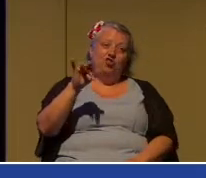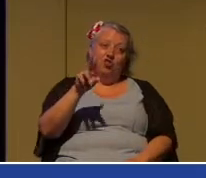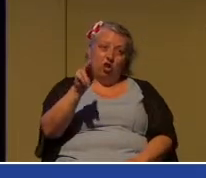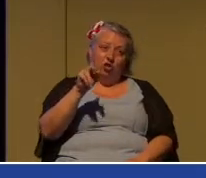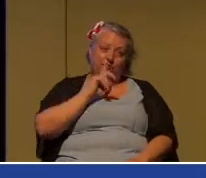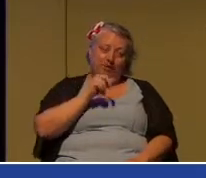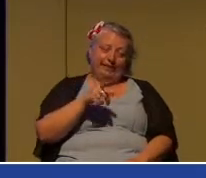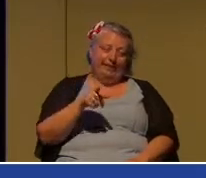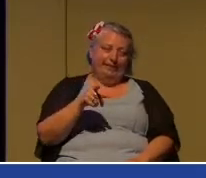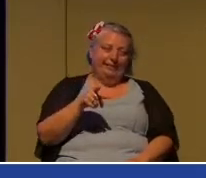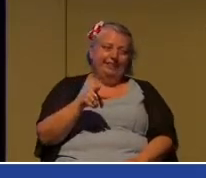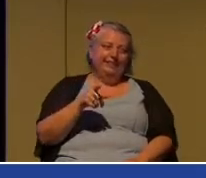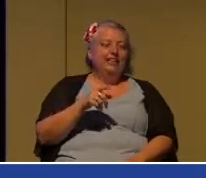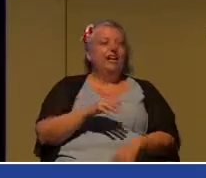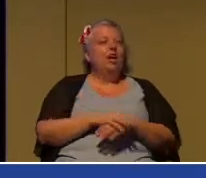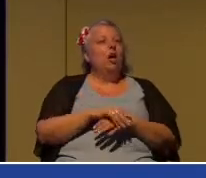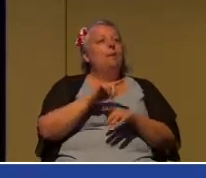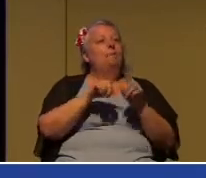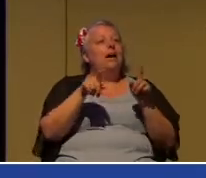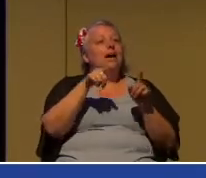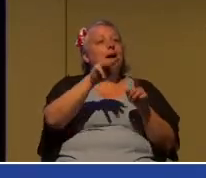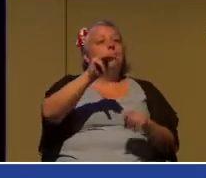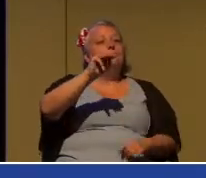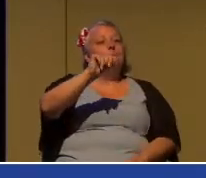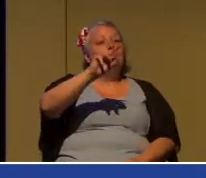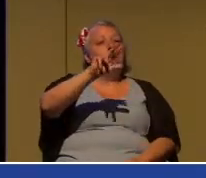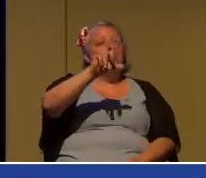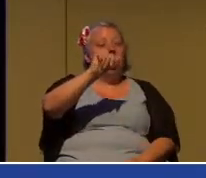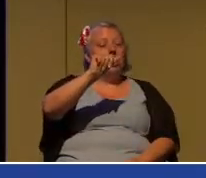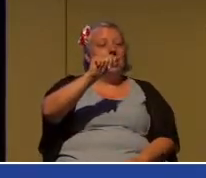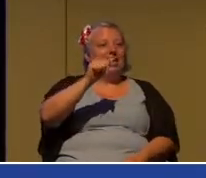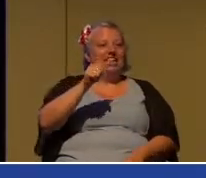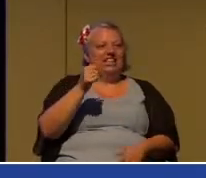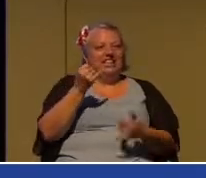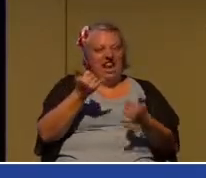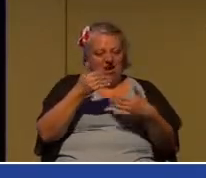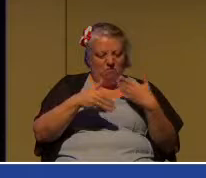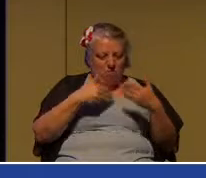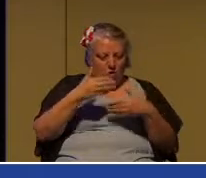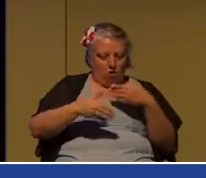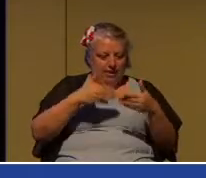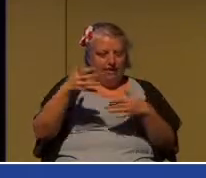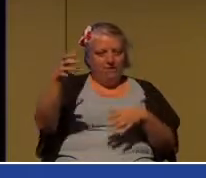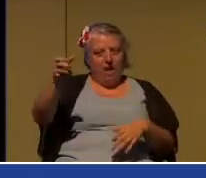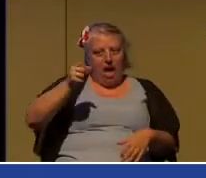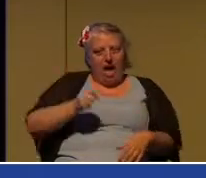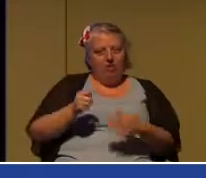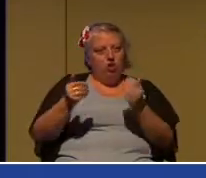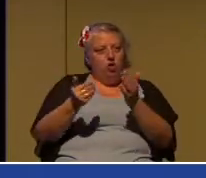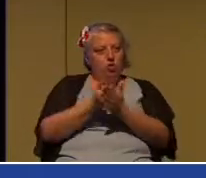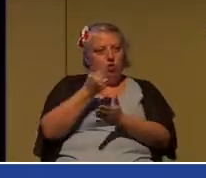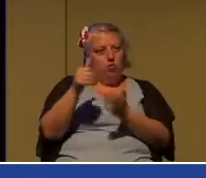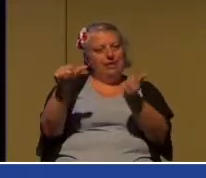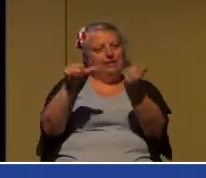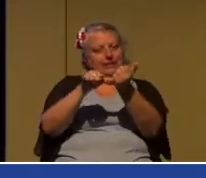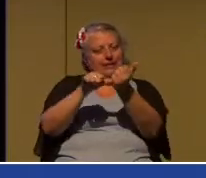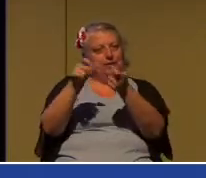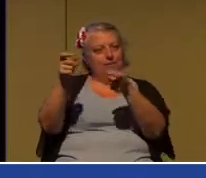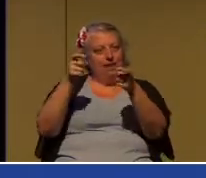the process of hiring a new one. And so she is going through old resumes,